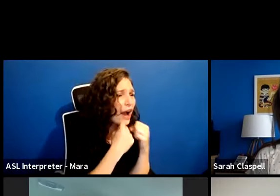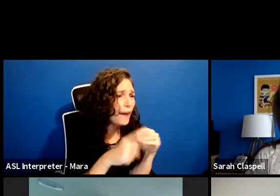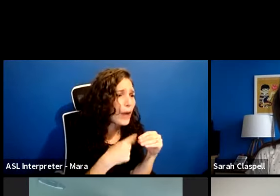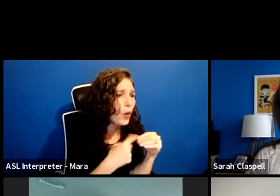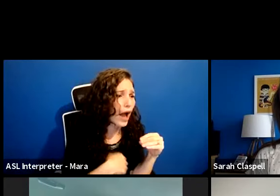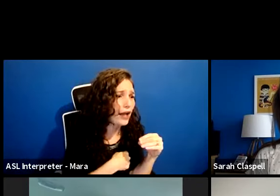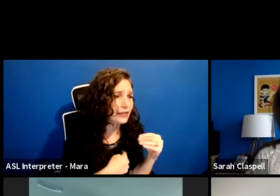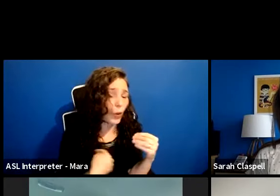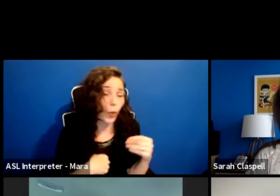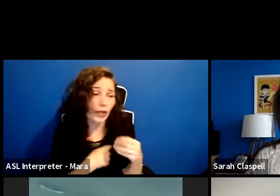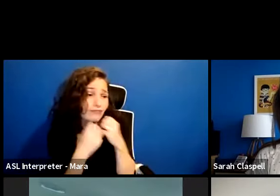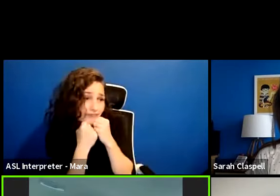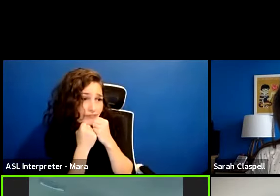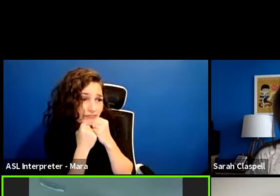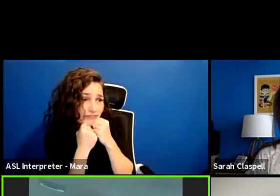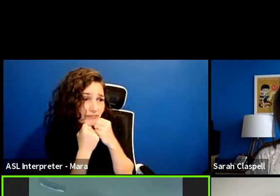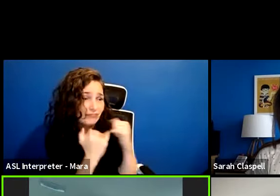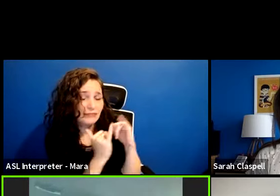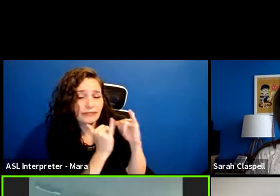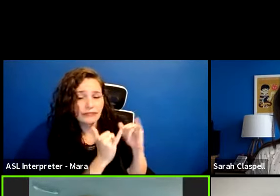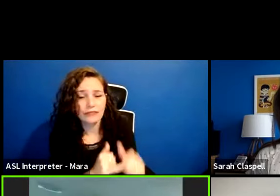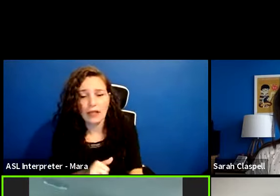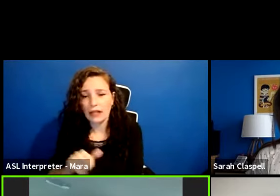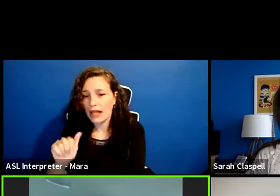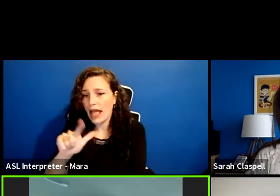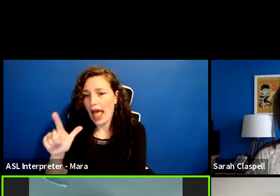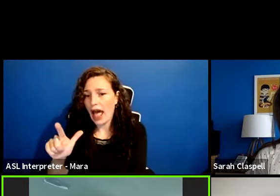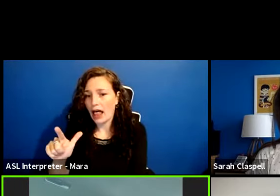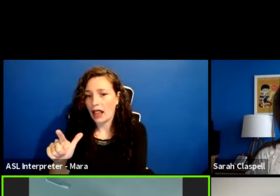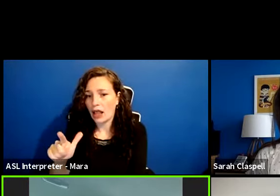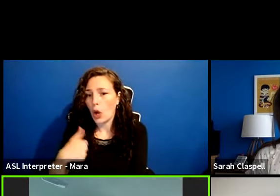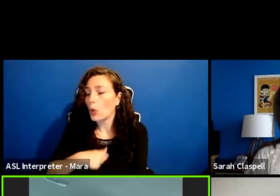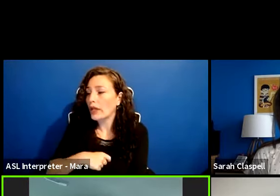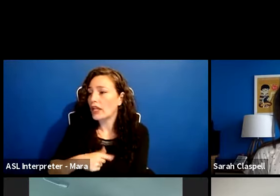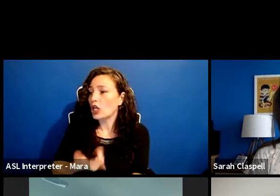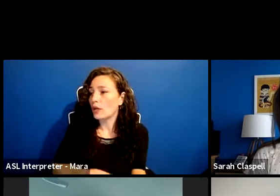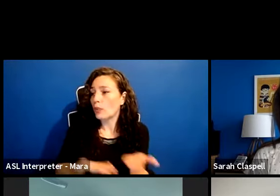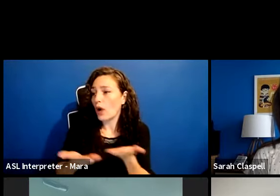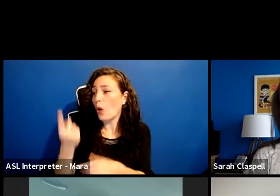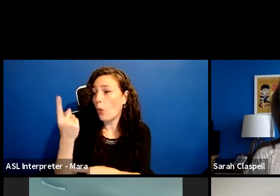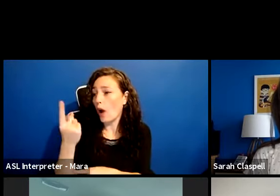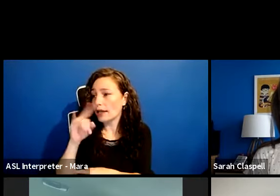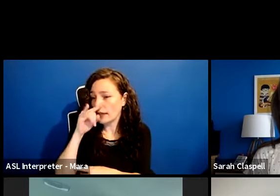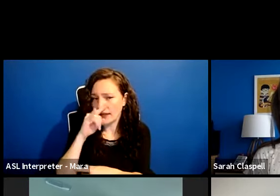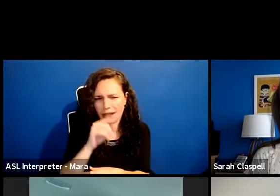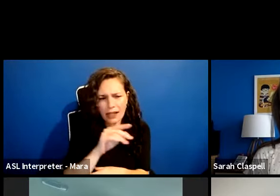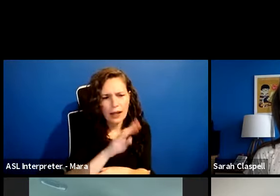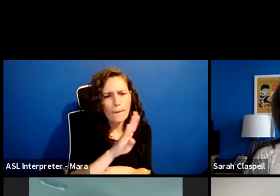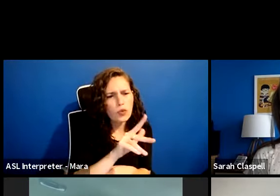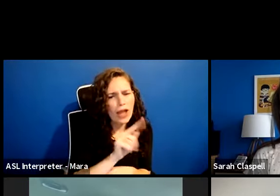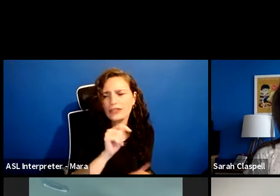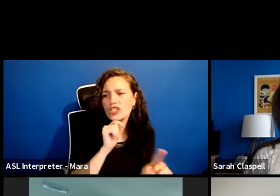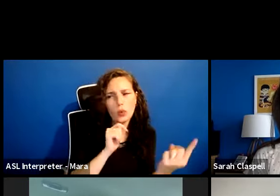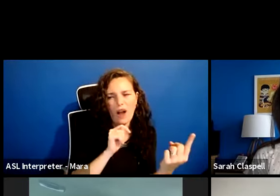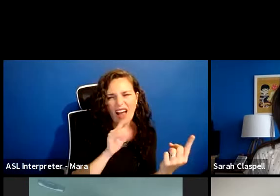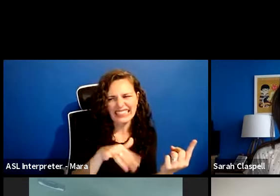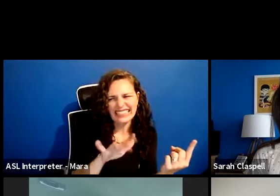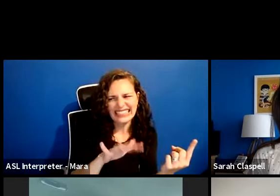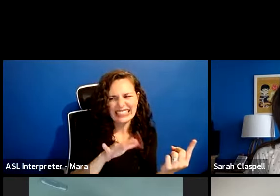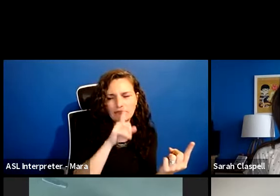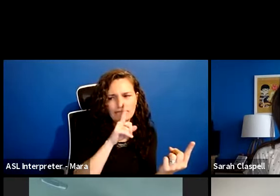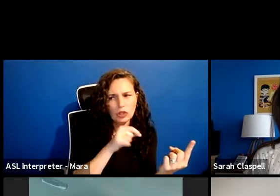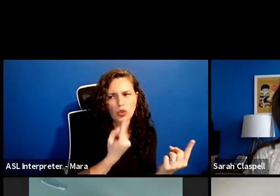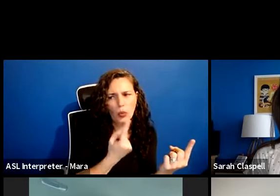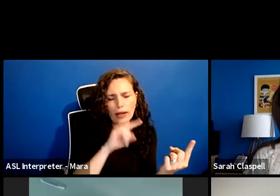two years ago. he just won. Just one. Just one. We just, yeah, we don't talk about the other. There was no other